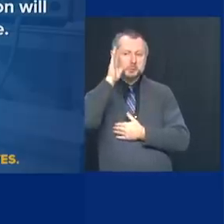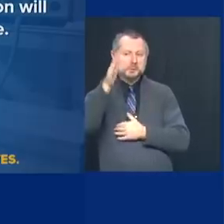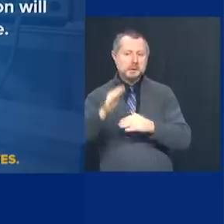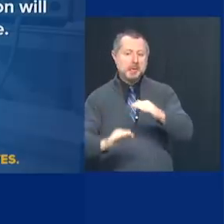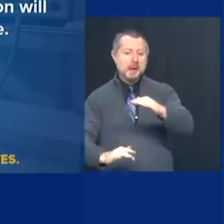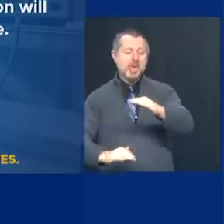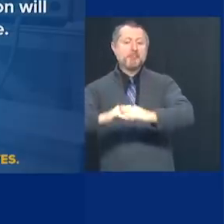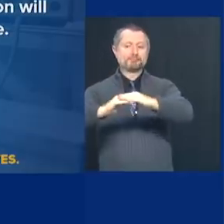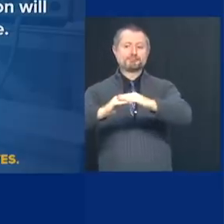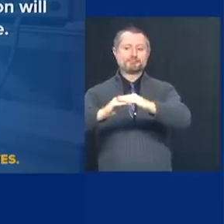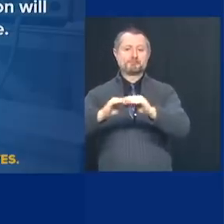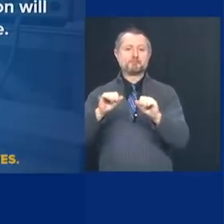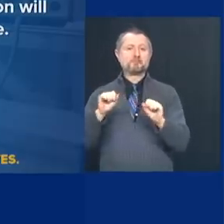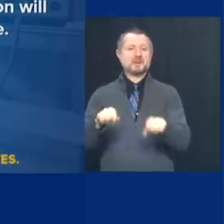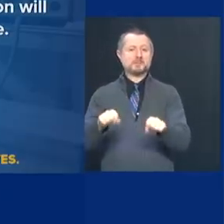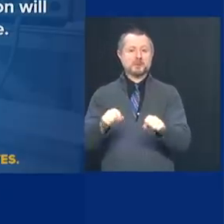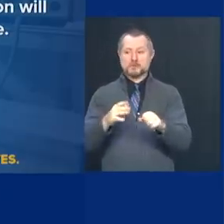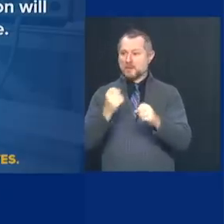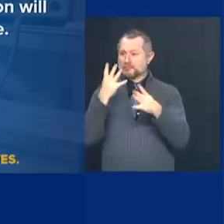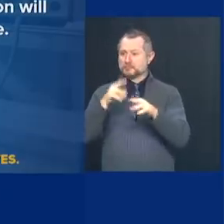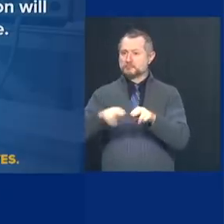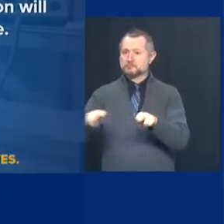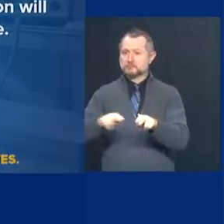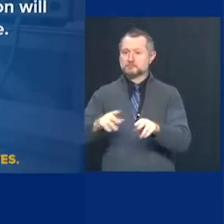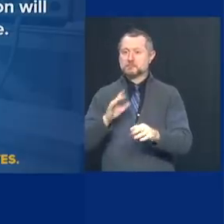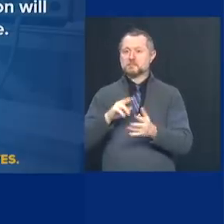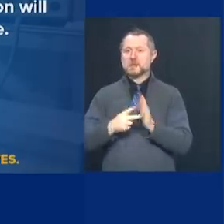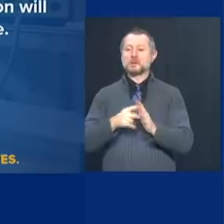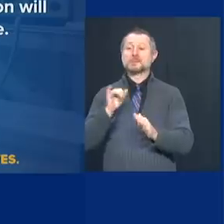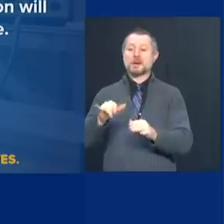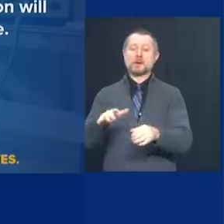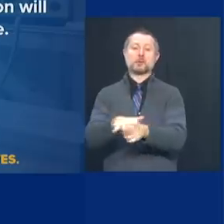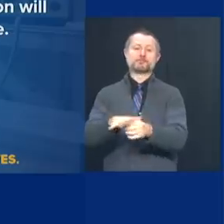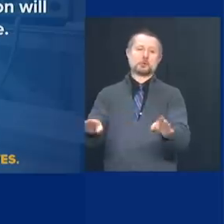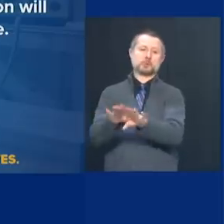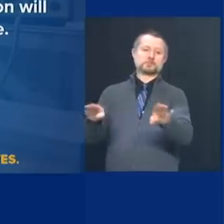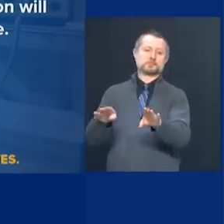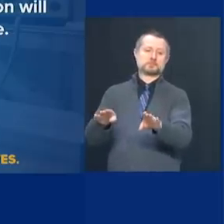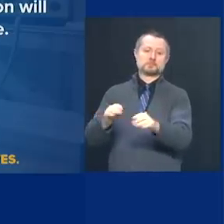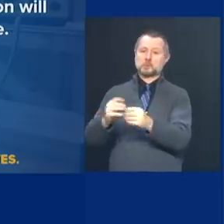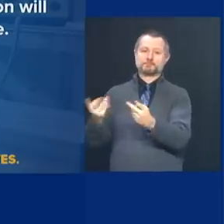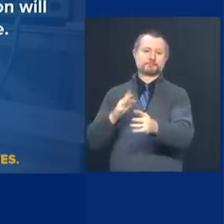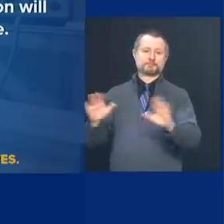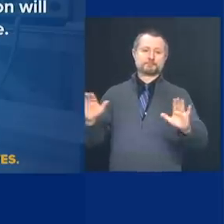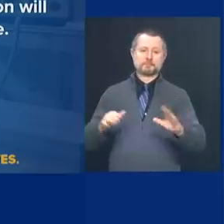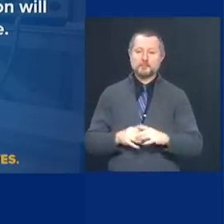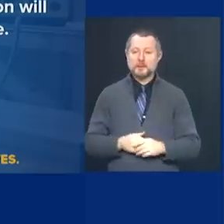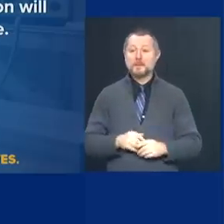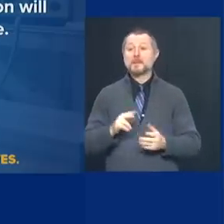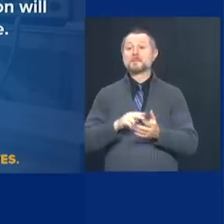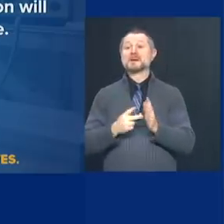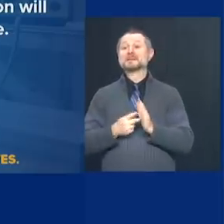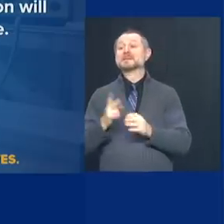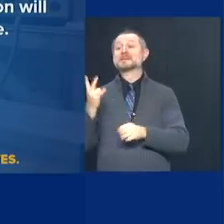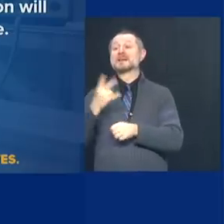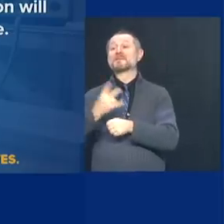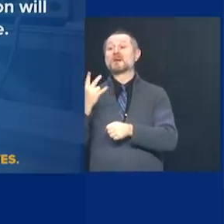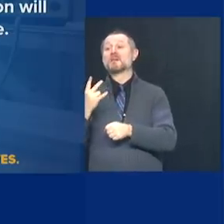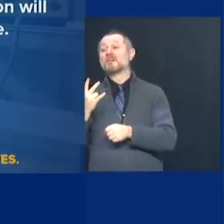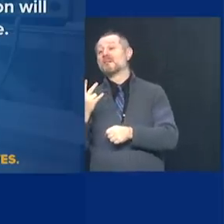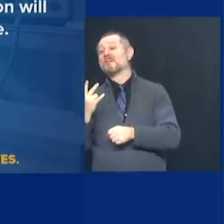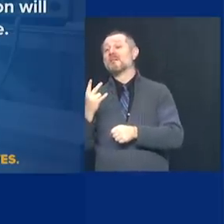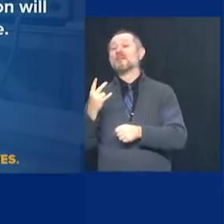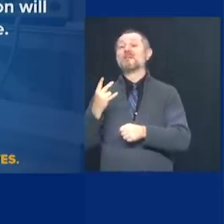capacity. We close you down. So if your seven day average says if that